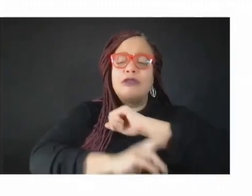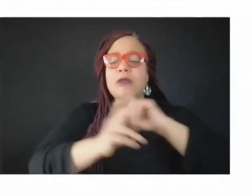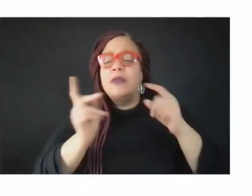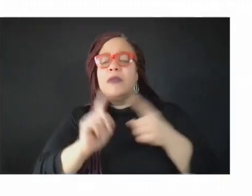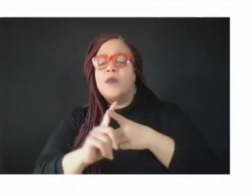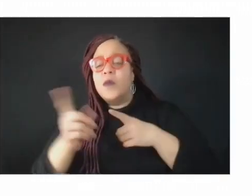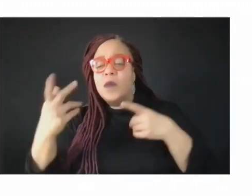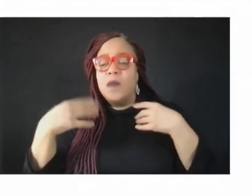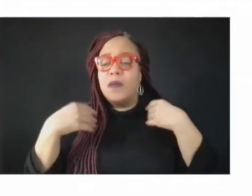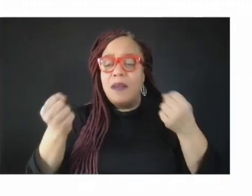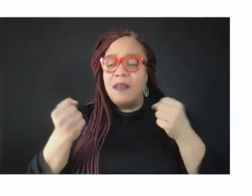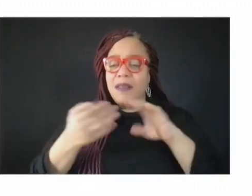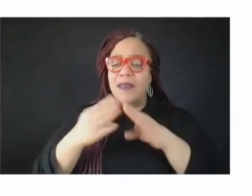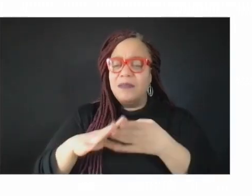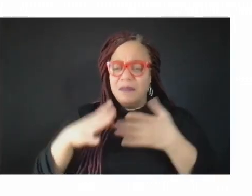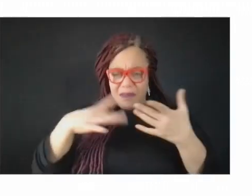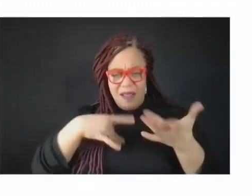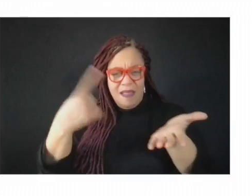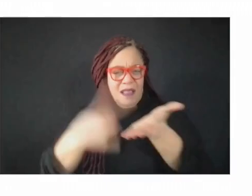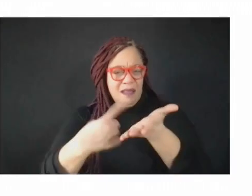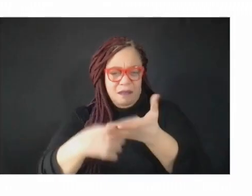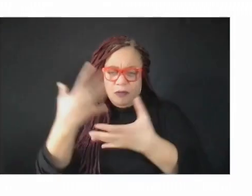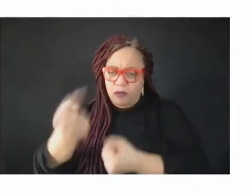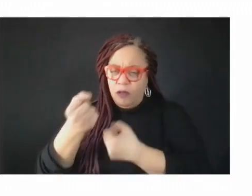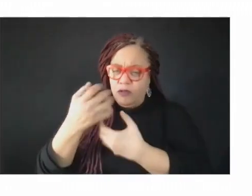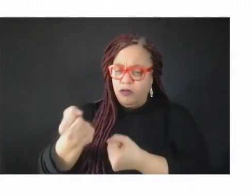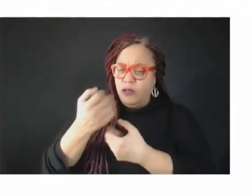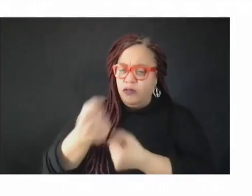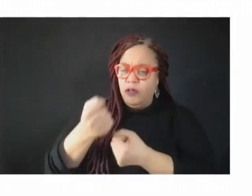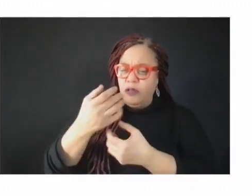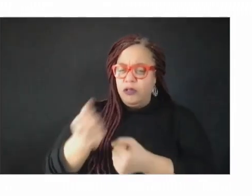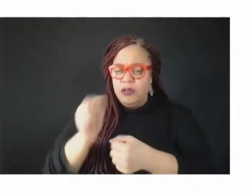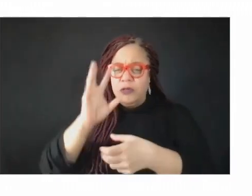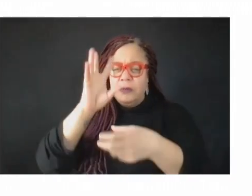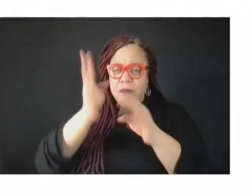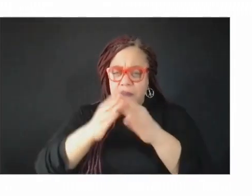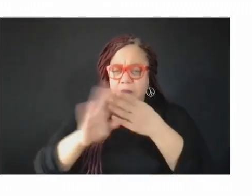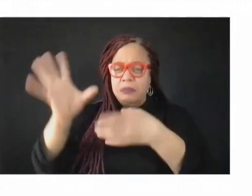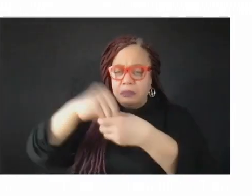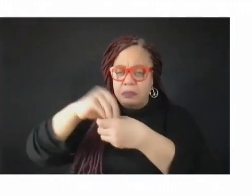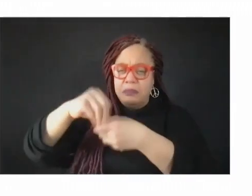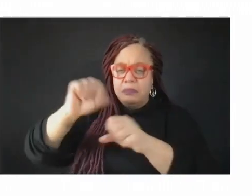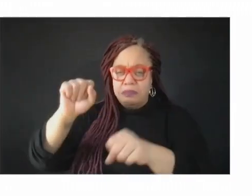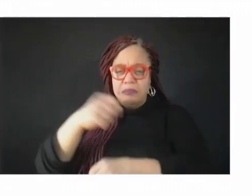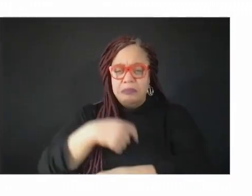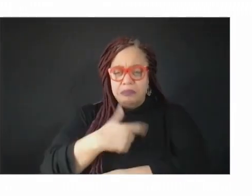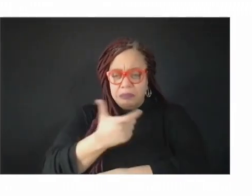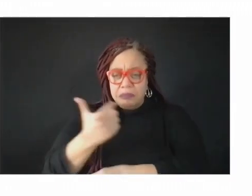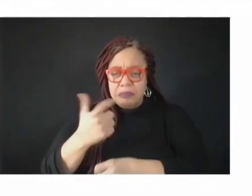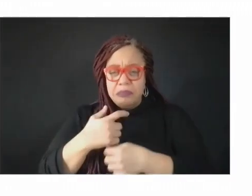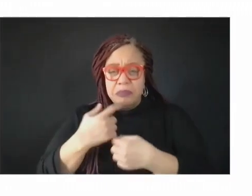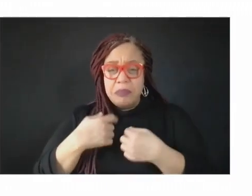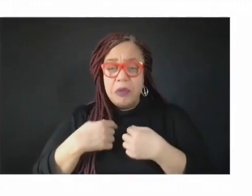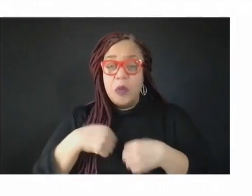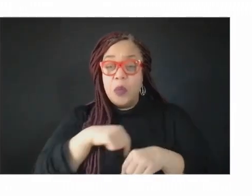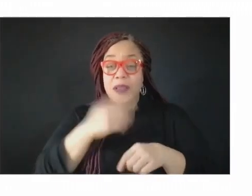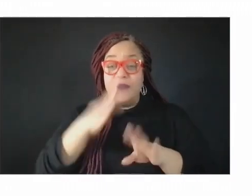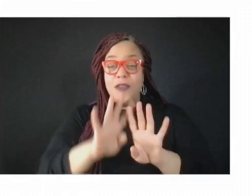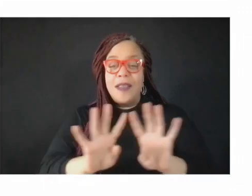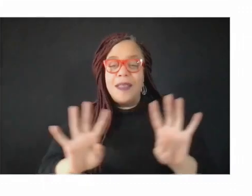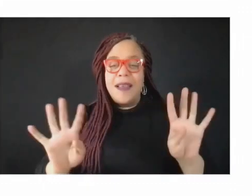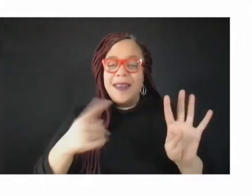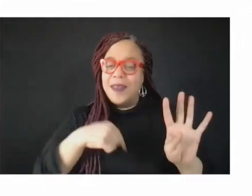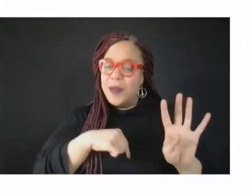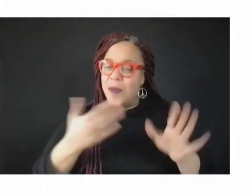and all this community engagement, but those of us who have been on these front lines, we're glad to be brought into the mainstream. It took a